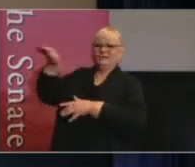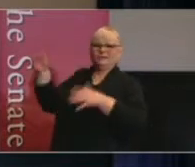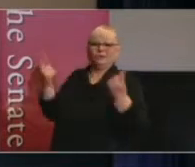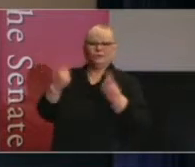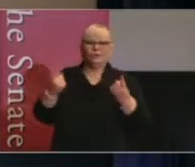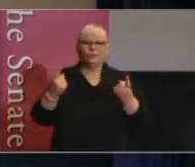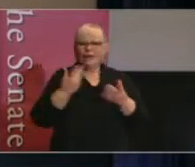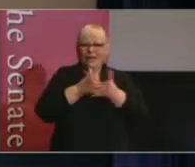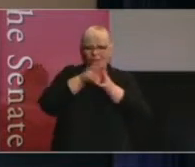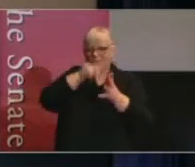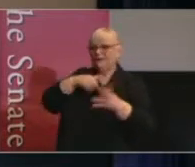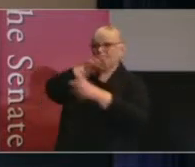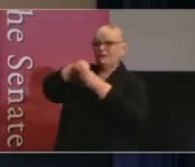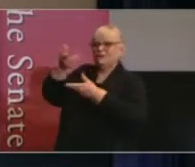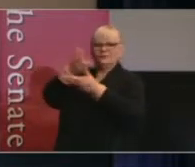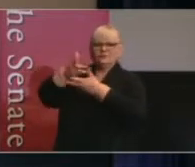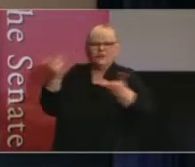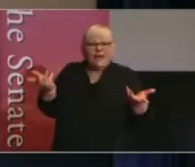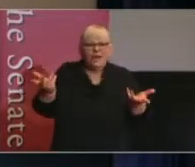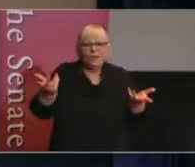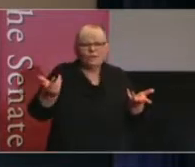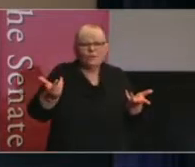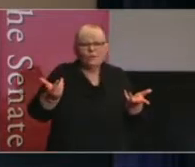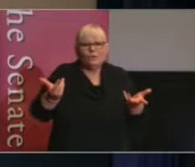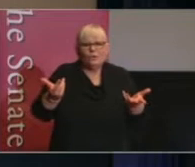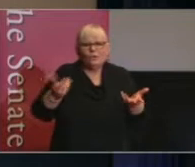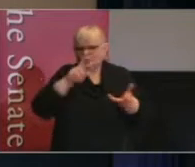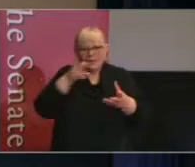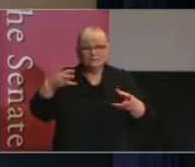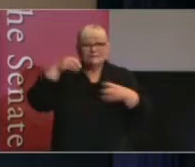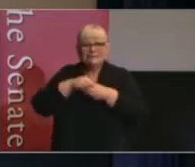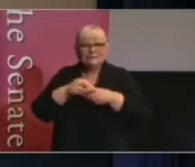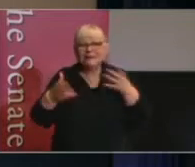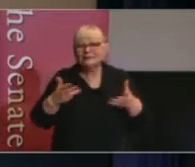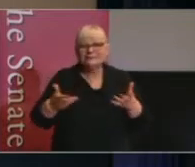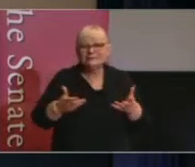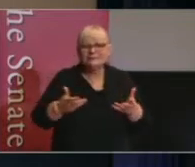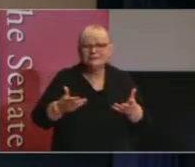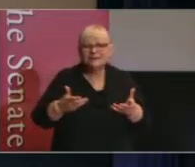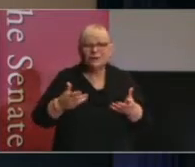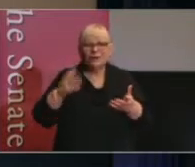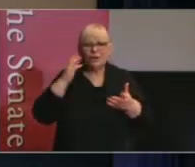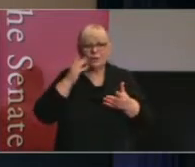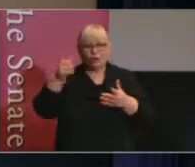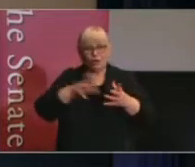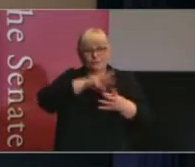conversation. And so then you can't participate. And once you participate, you're looking